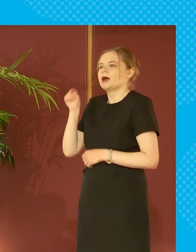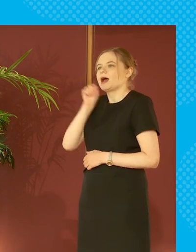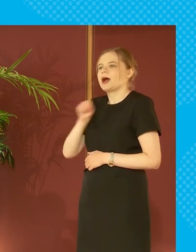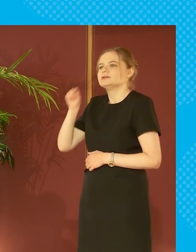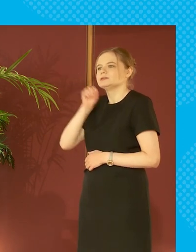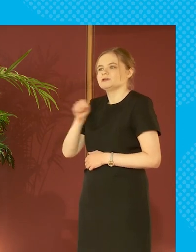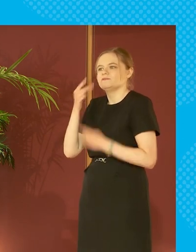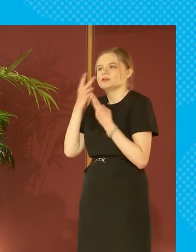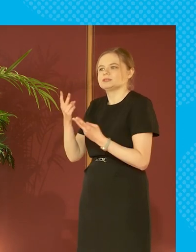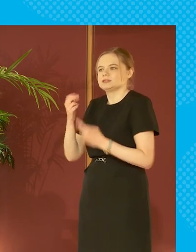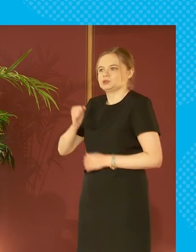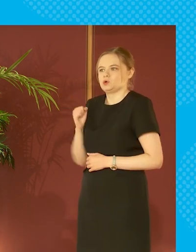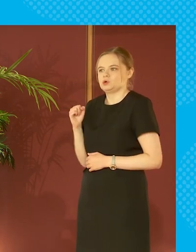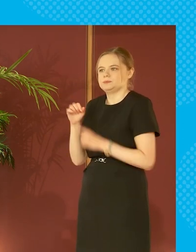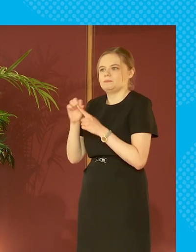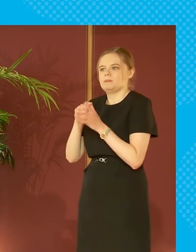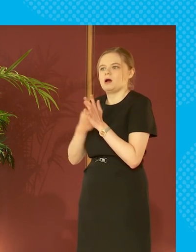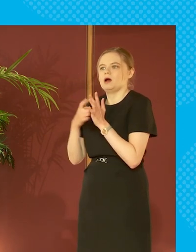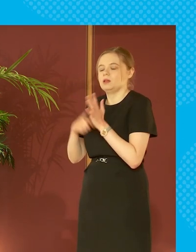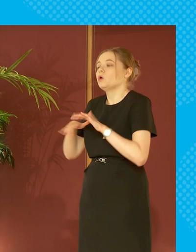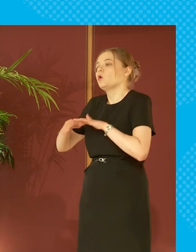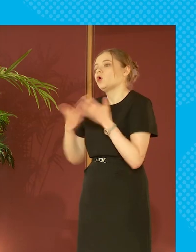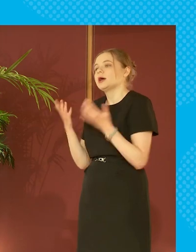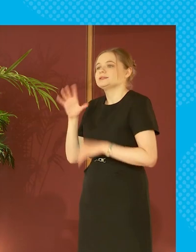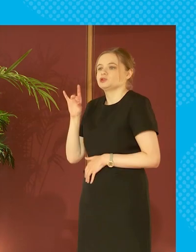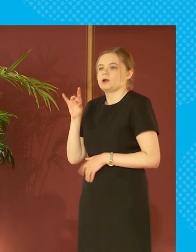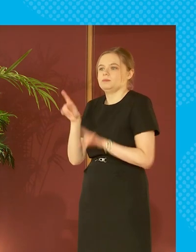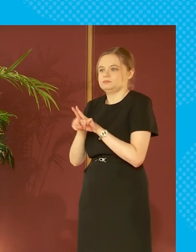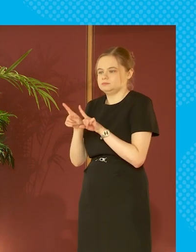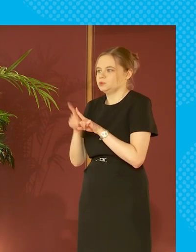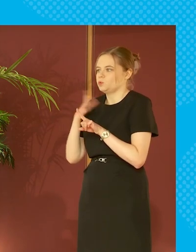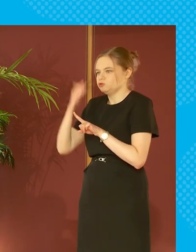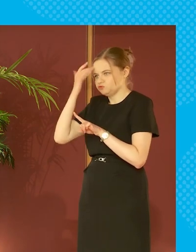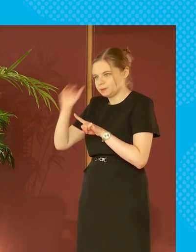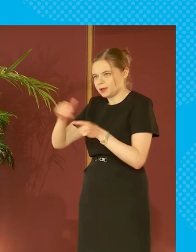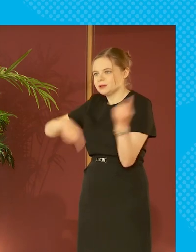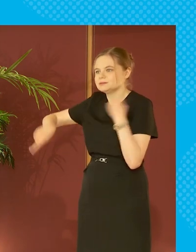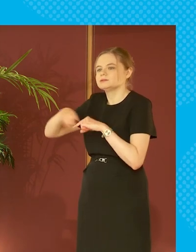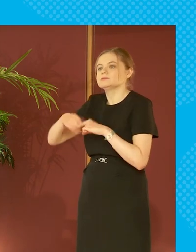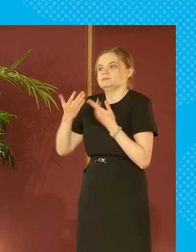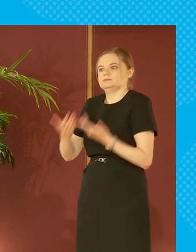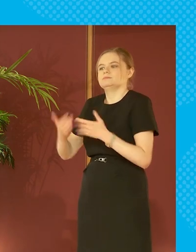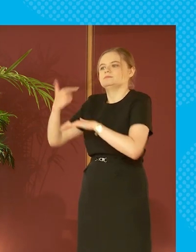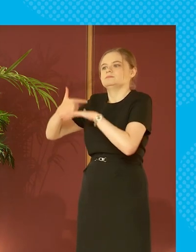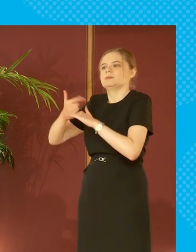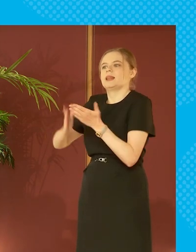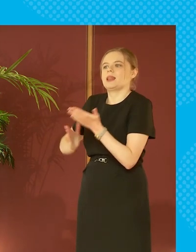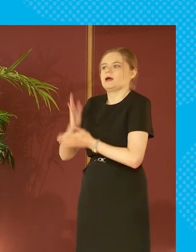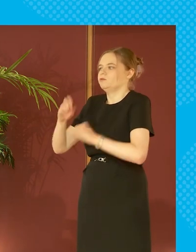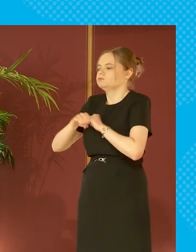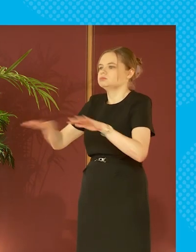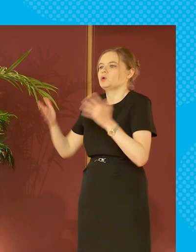Visit Scott Powell or by Instagram as well and I would like to remind everyone that this event is being live